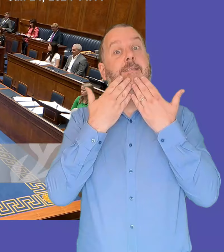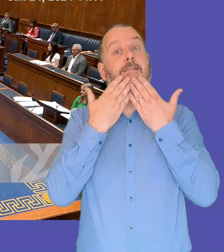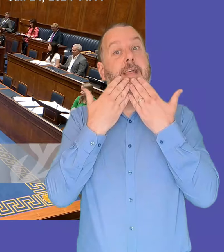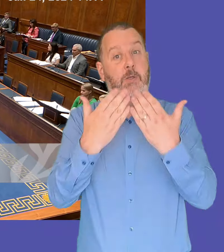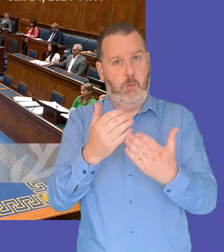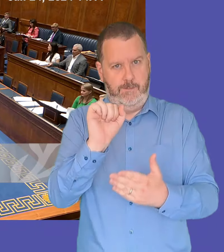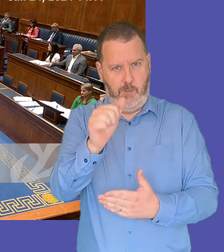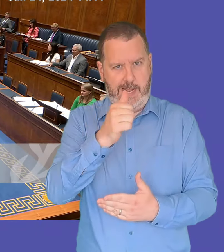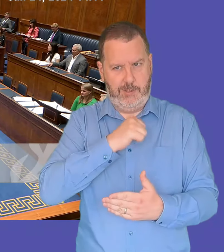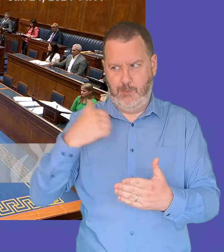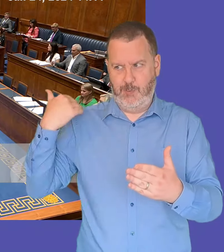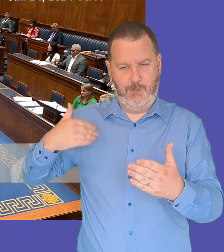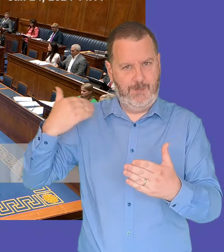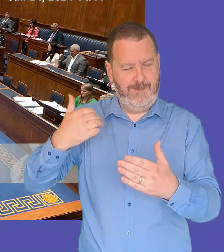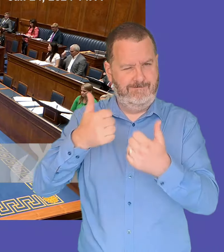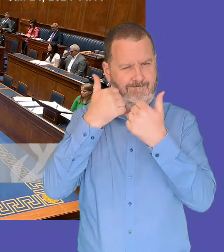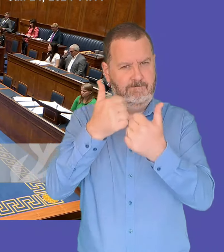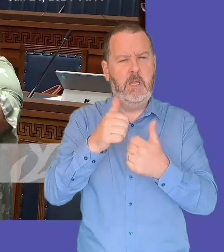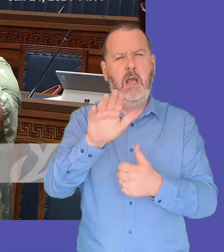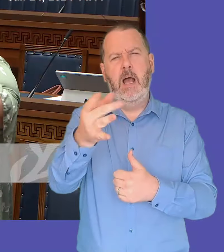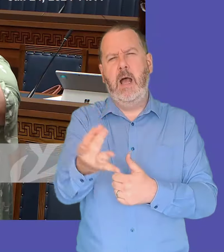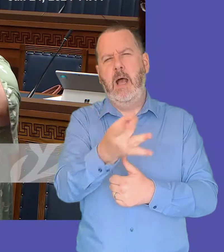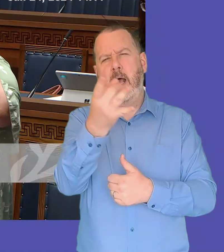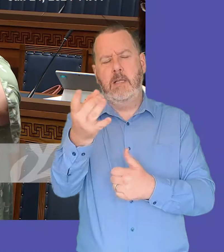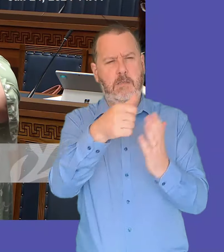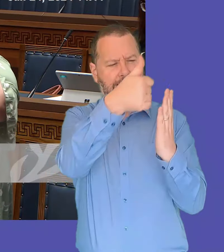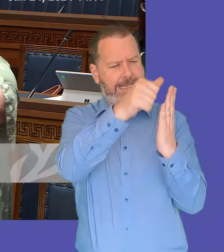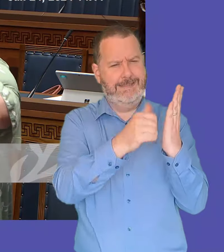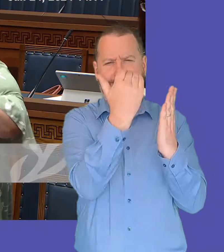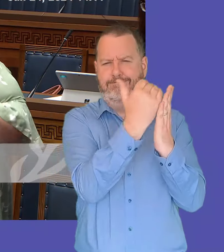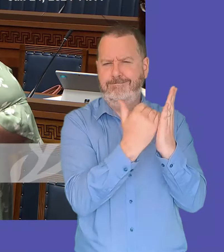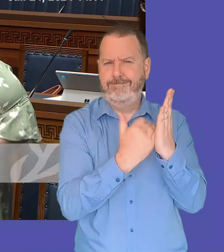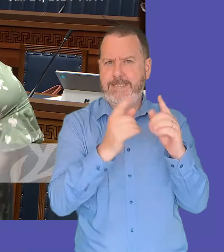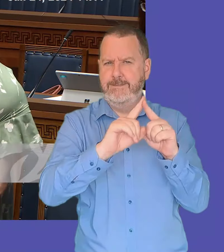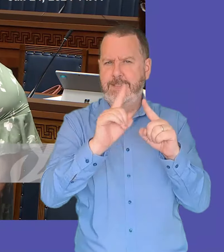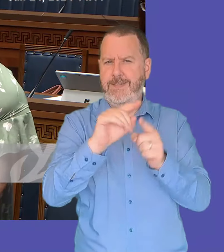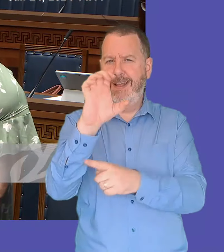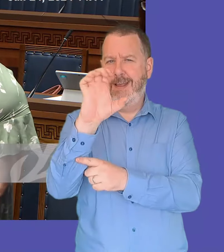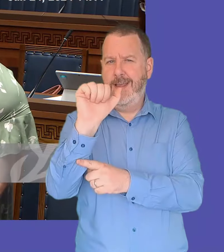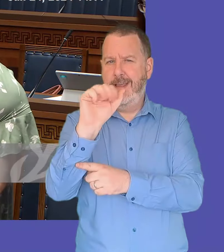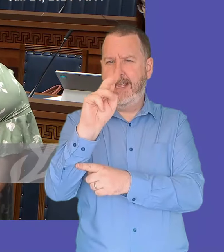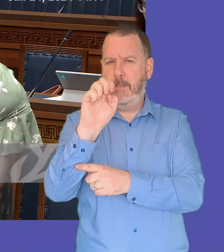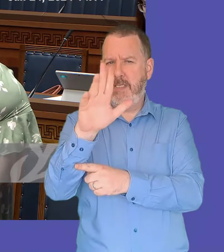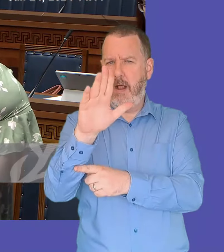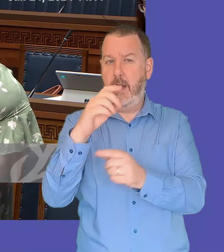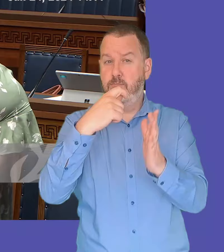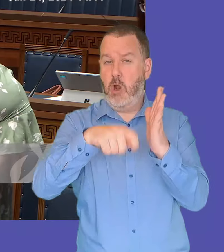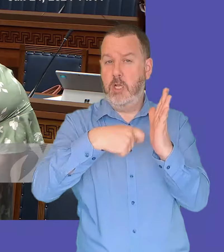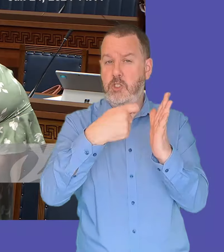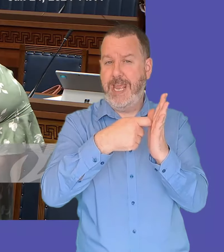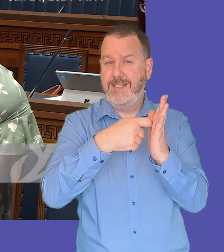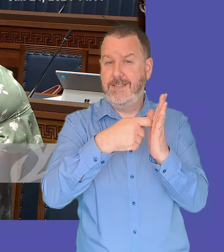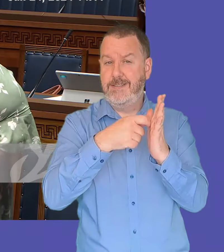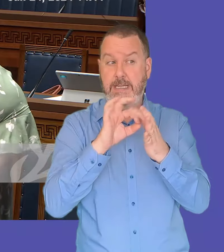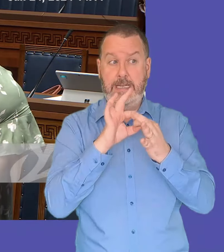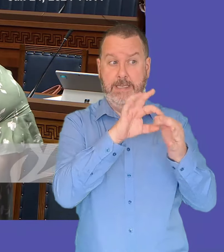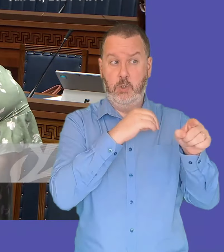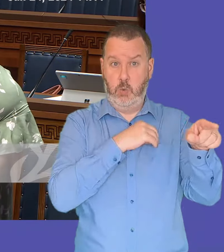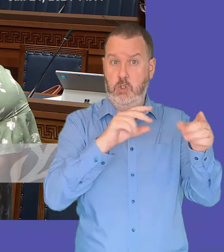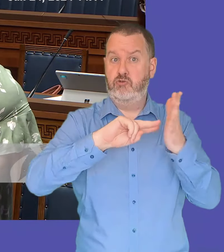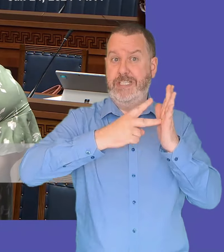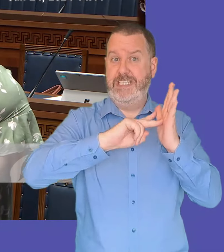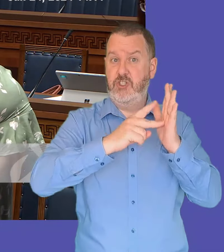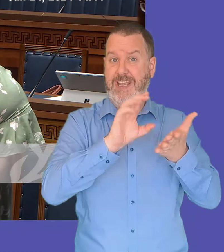um can i ask how up to date the list of capital projects on which the strategic investment board and attorney